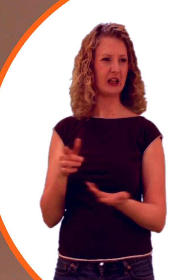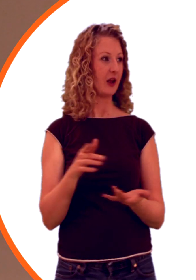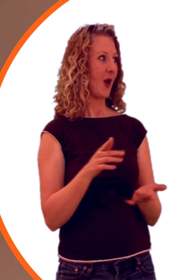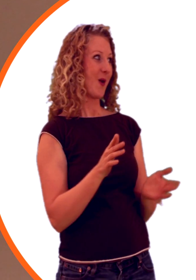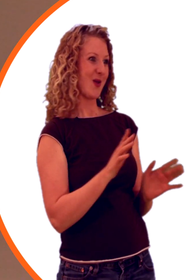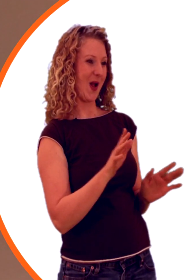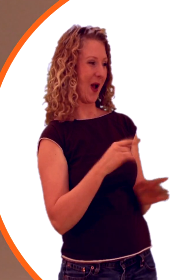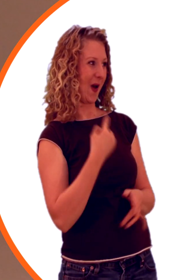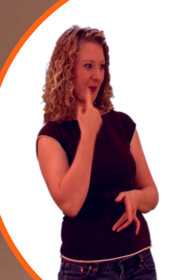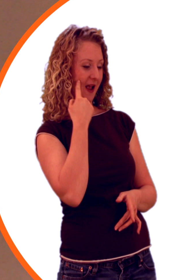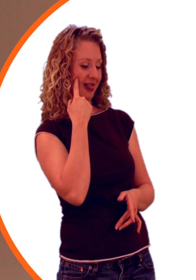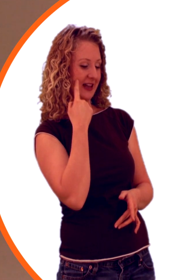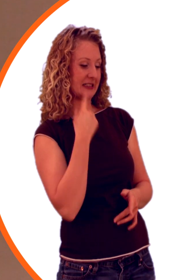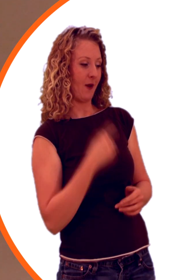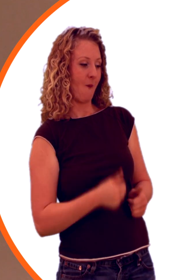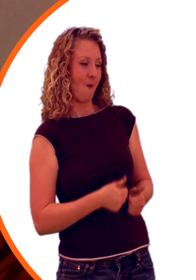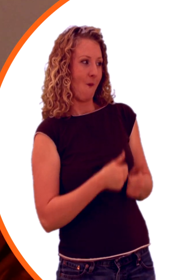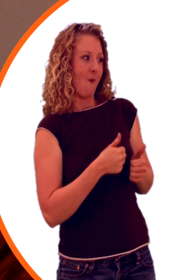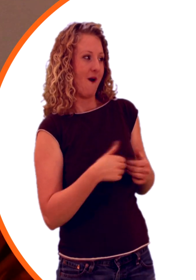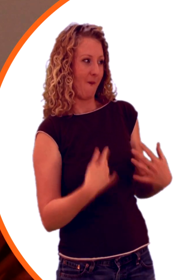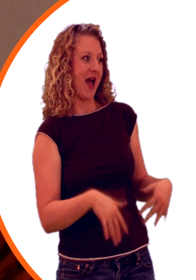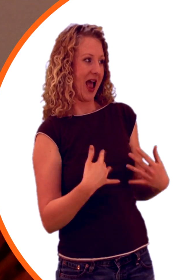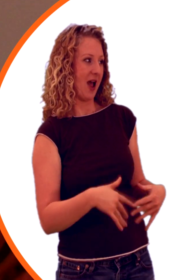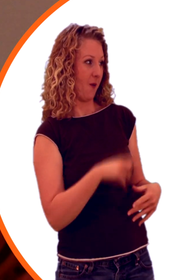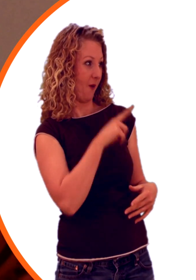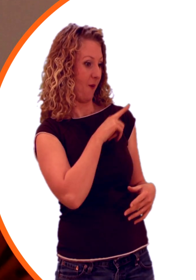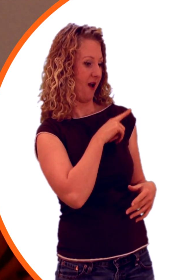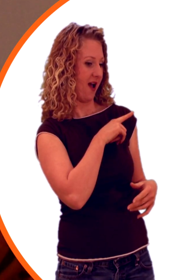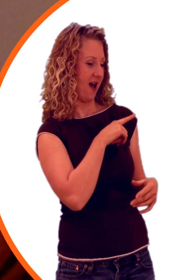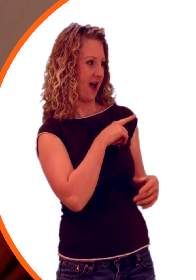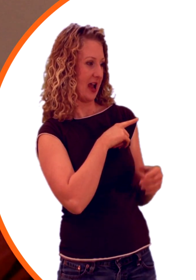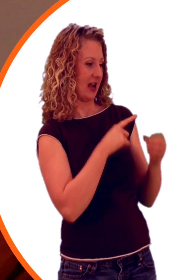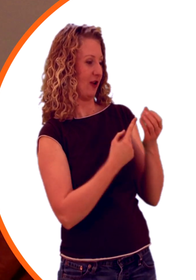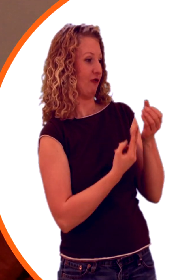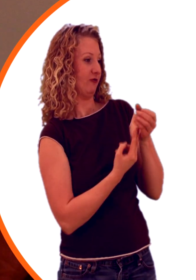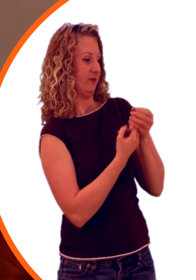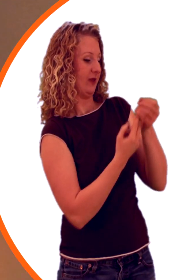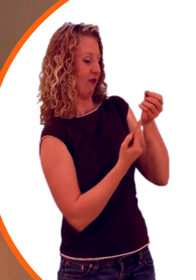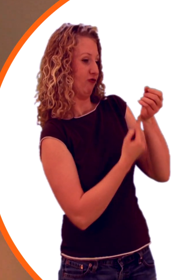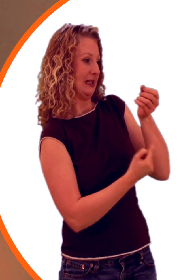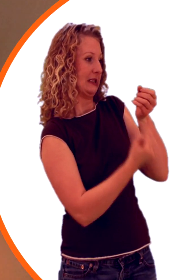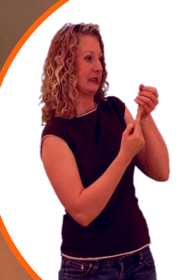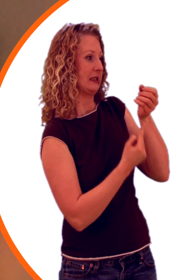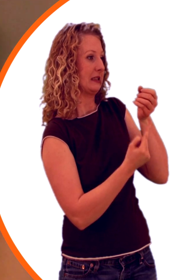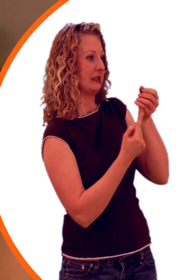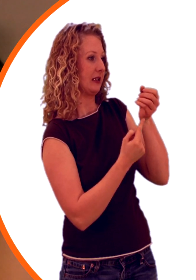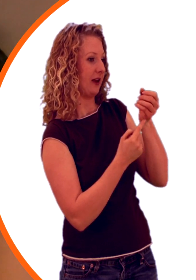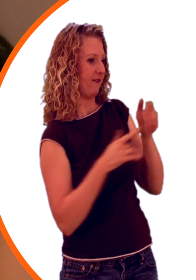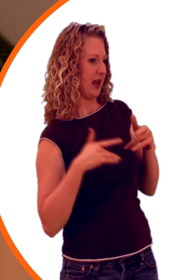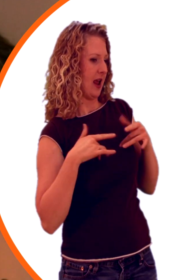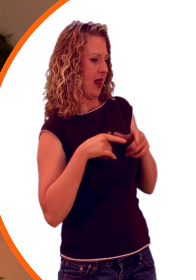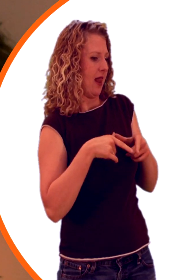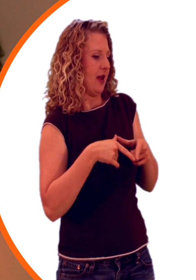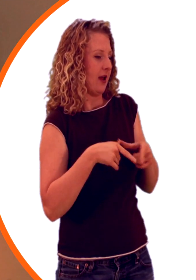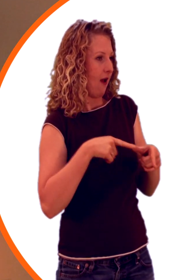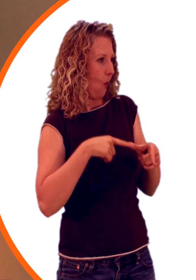got it. Isn't that a bit weird? No, I think it's cool. This outer ring, yeah,